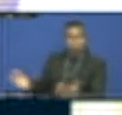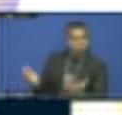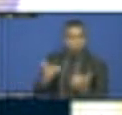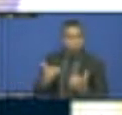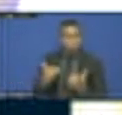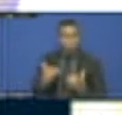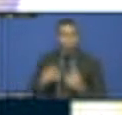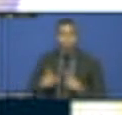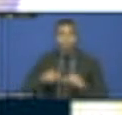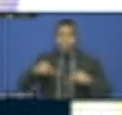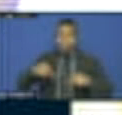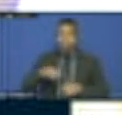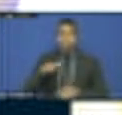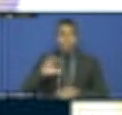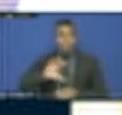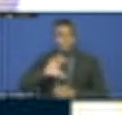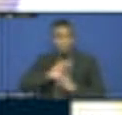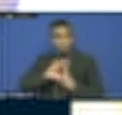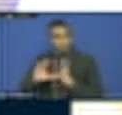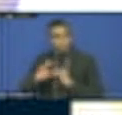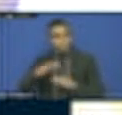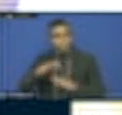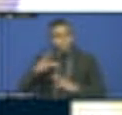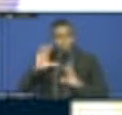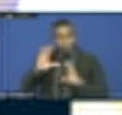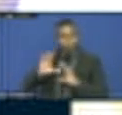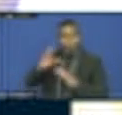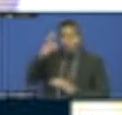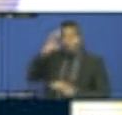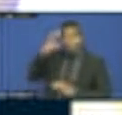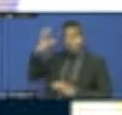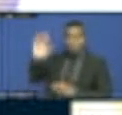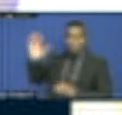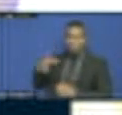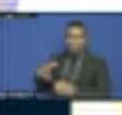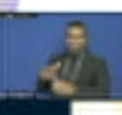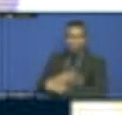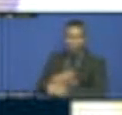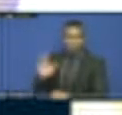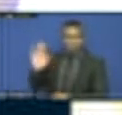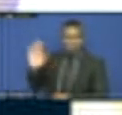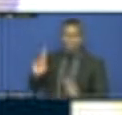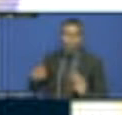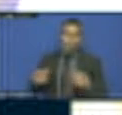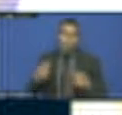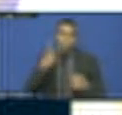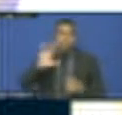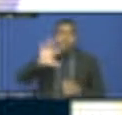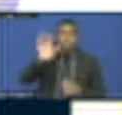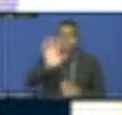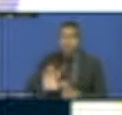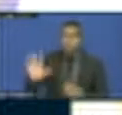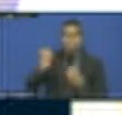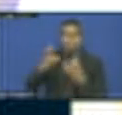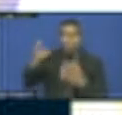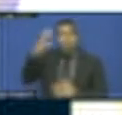a norm in Africa. Years ago this was thought not to be a norm, and devolution which has also come to be a